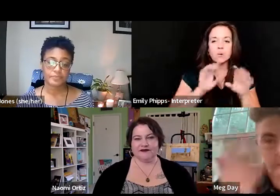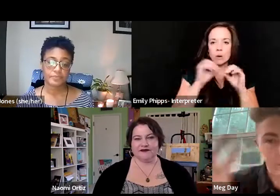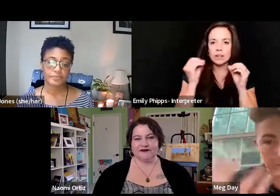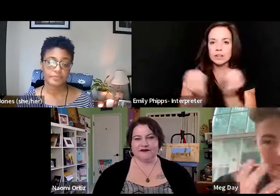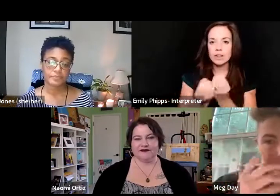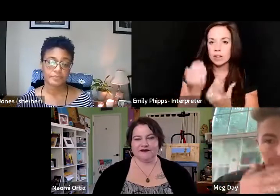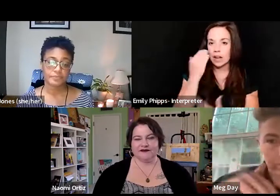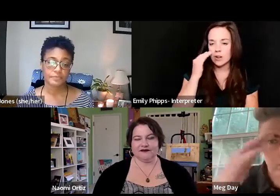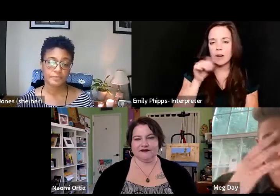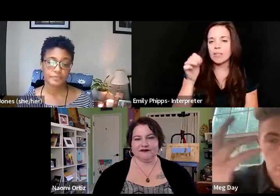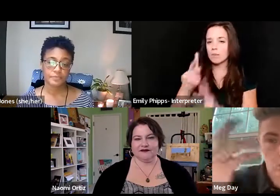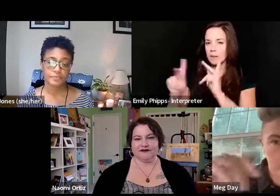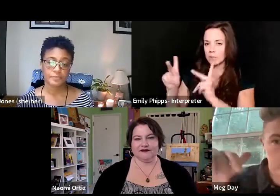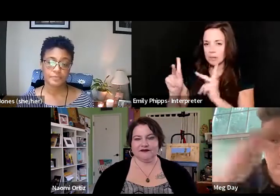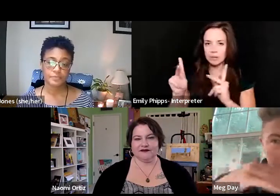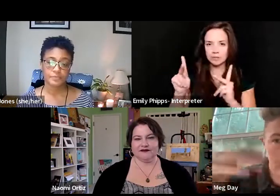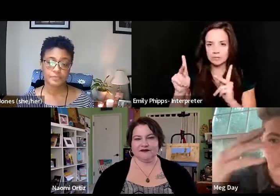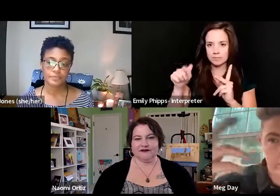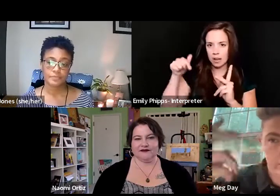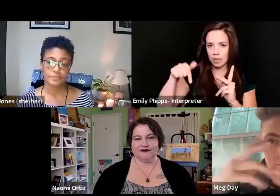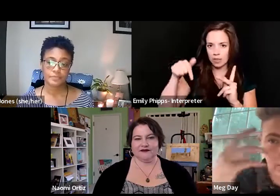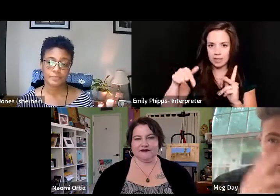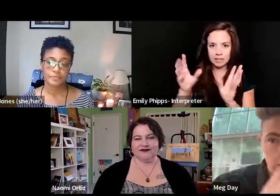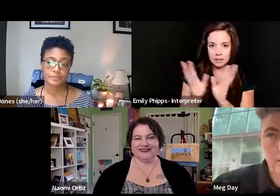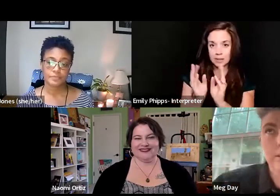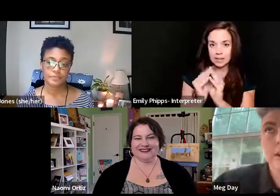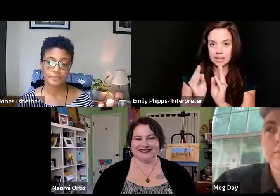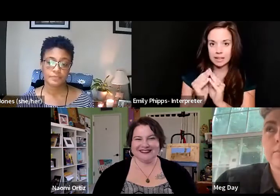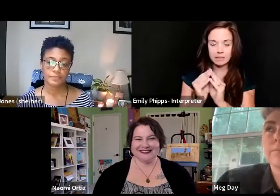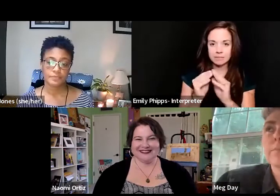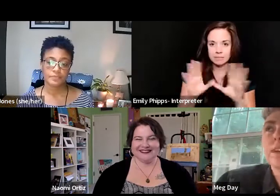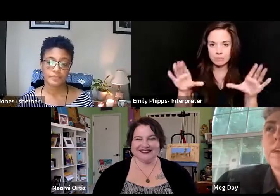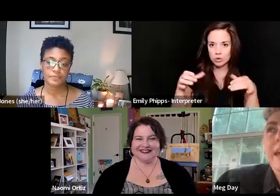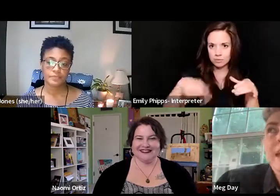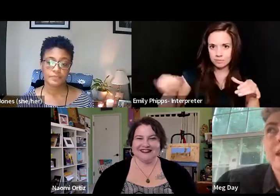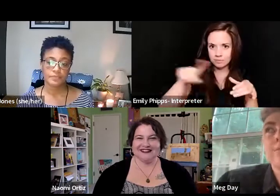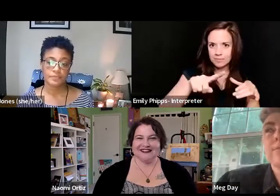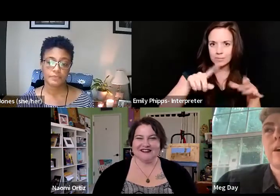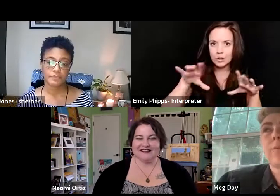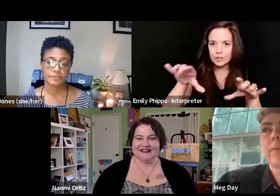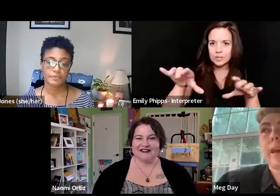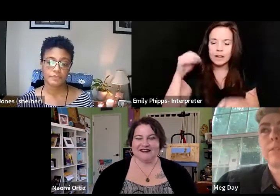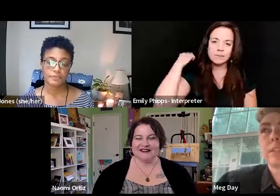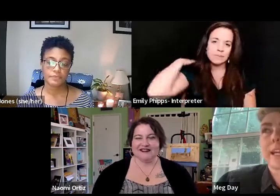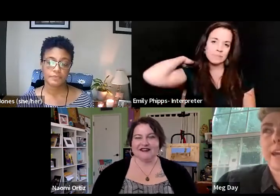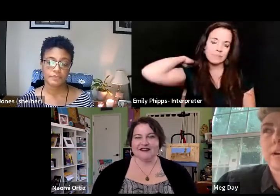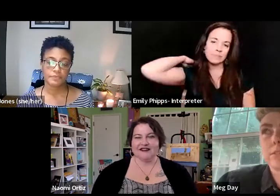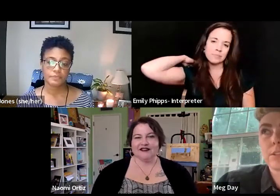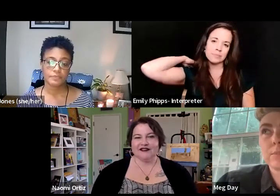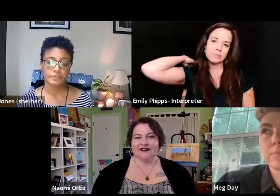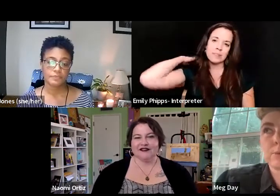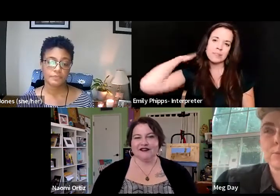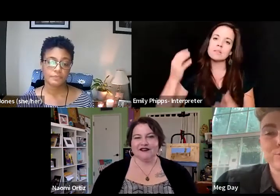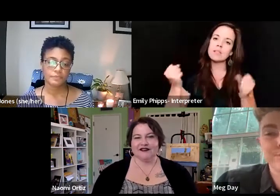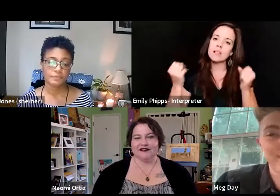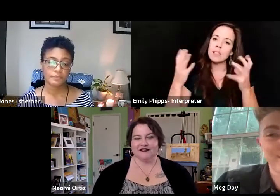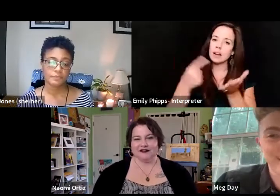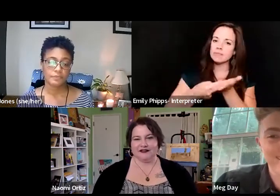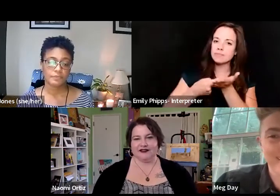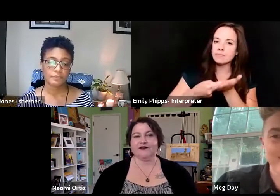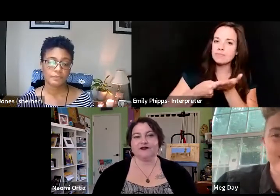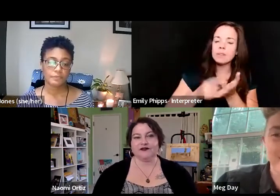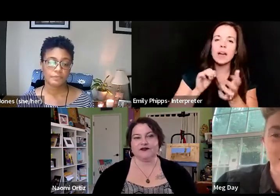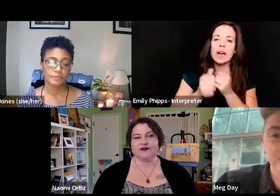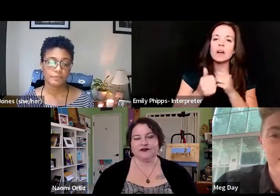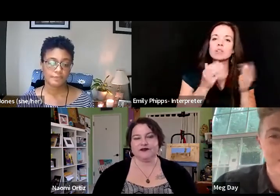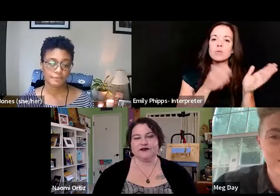know other people in this call meeting cohort, um, have around like how to improve their